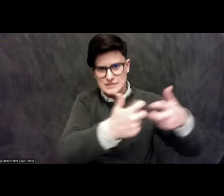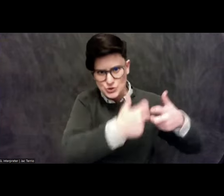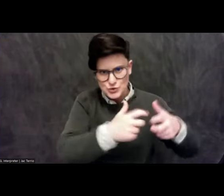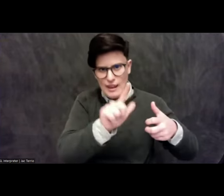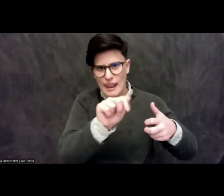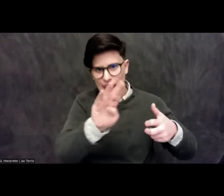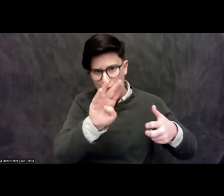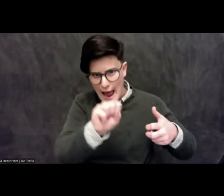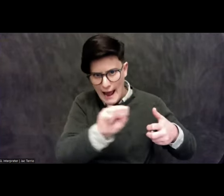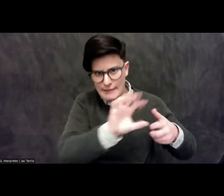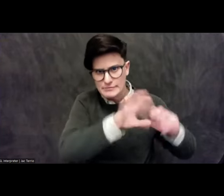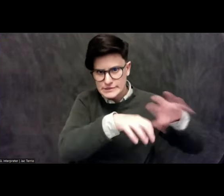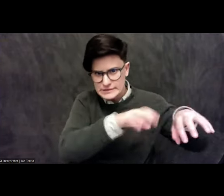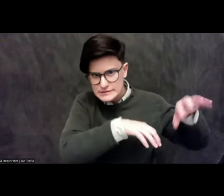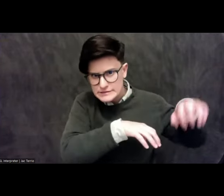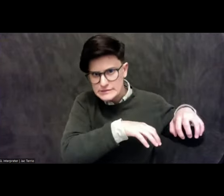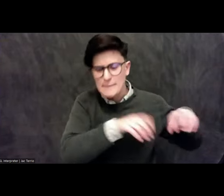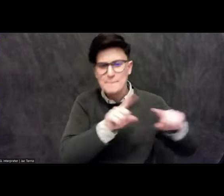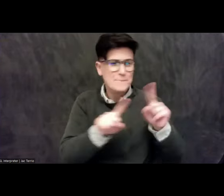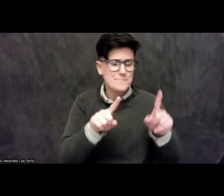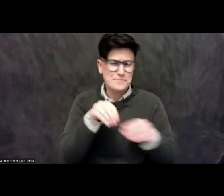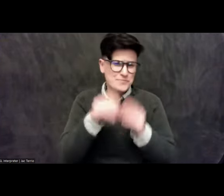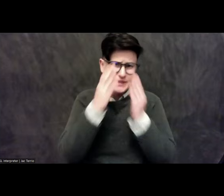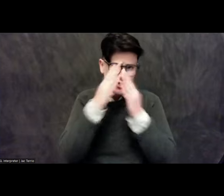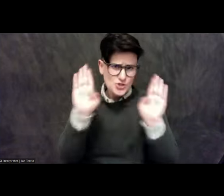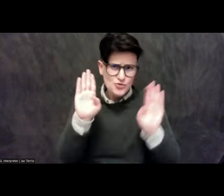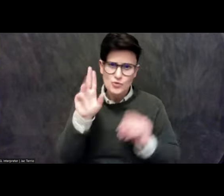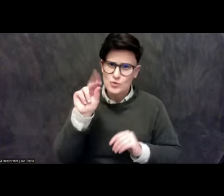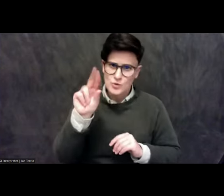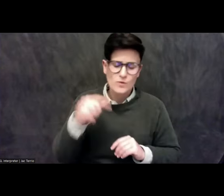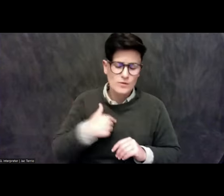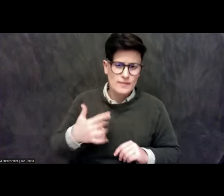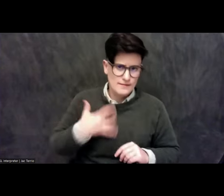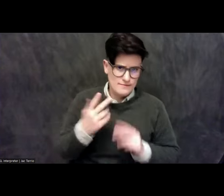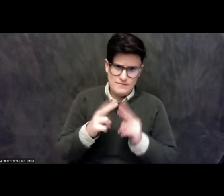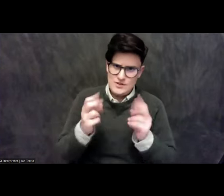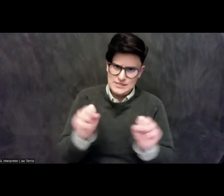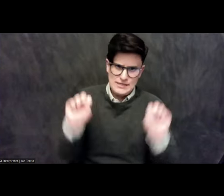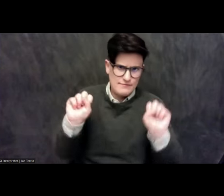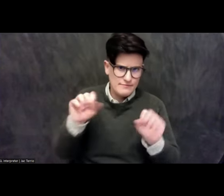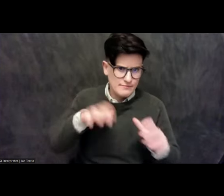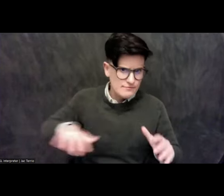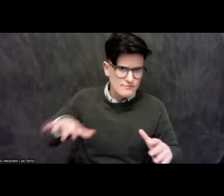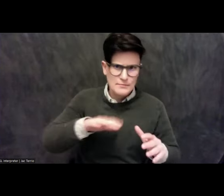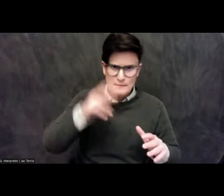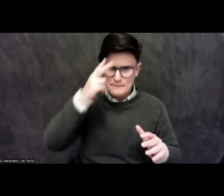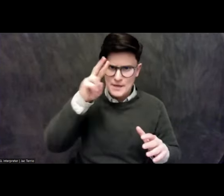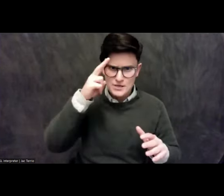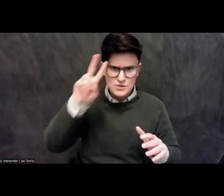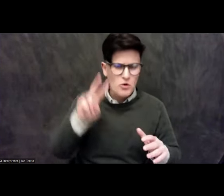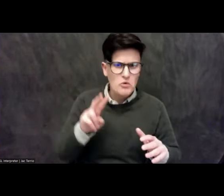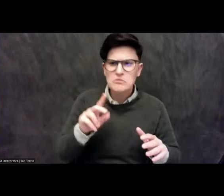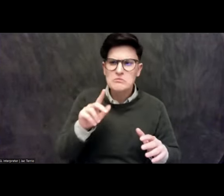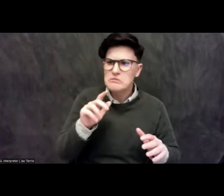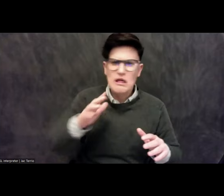But but in general, no, I feel very safe in Mexico. And and it hasn't impinged any of my work in the